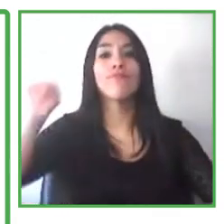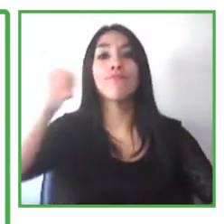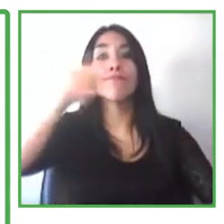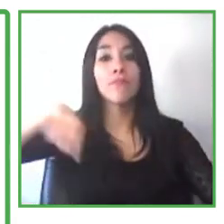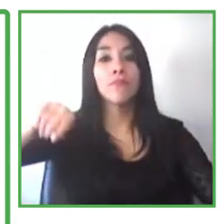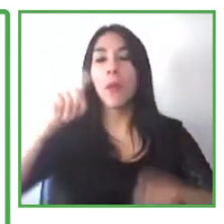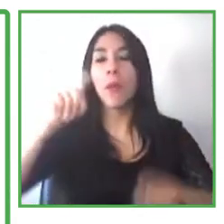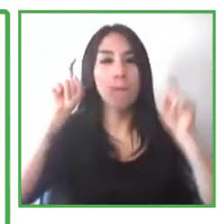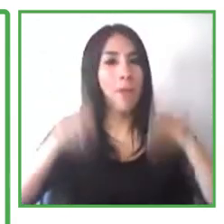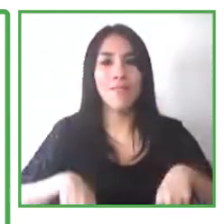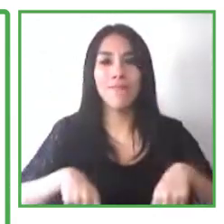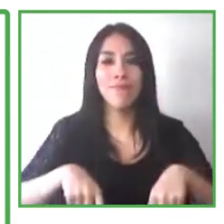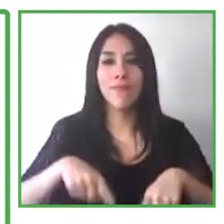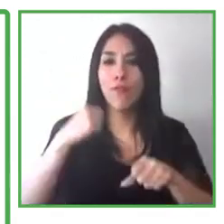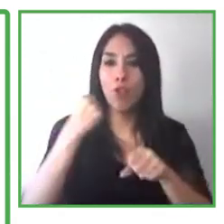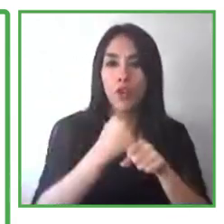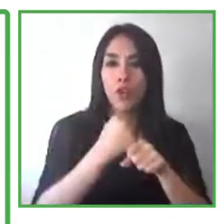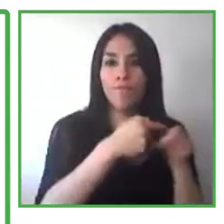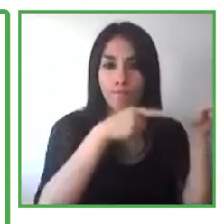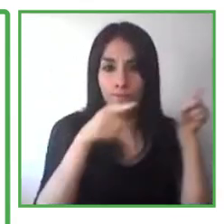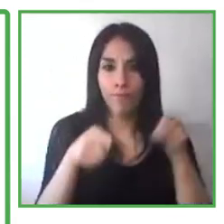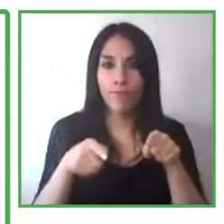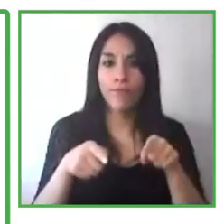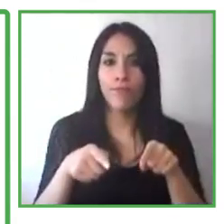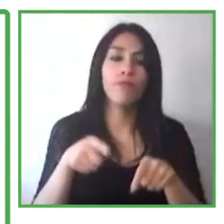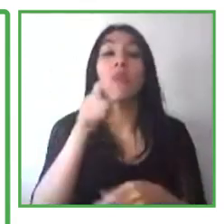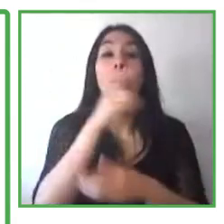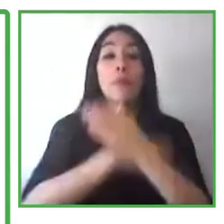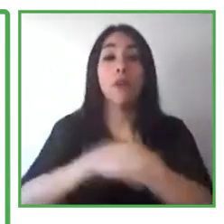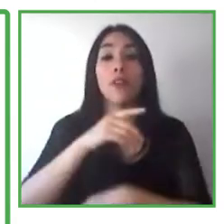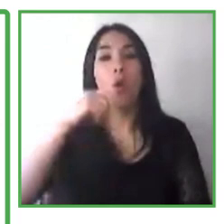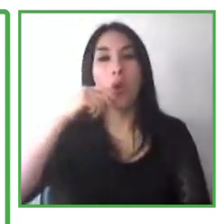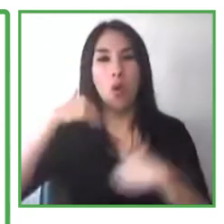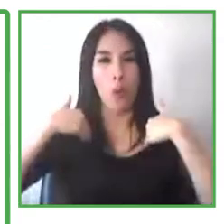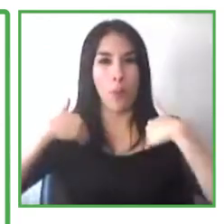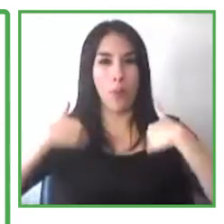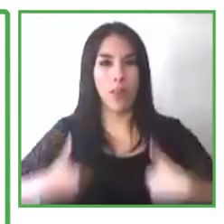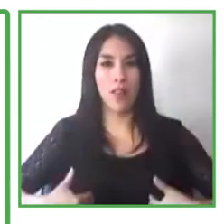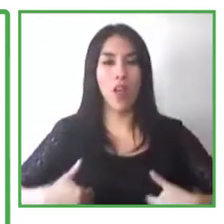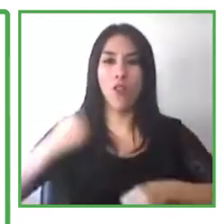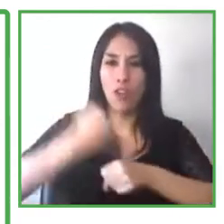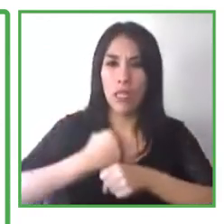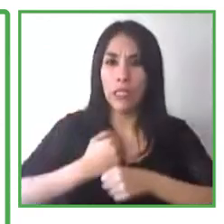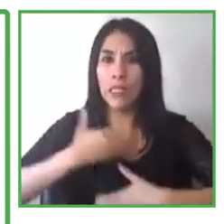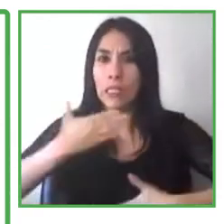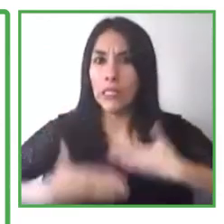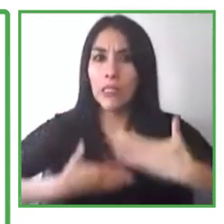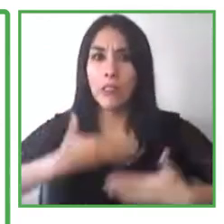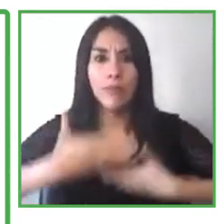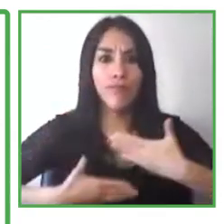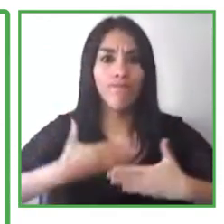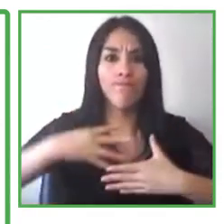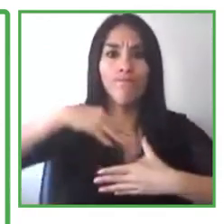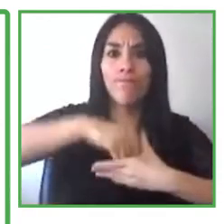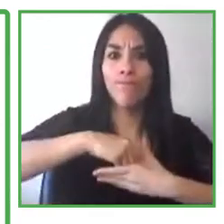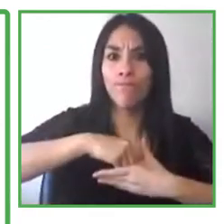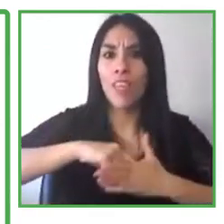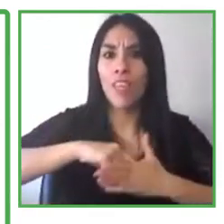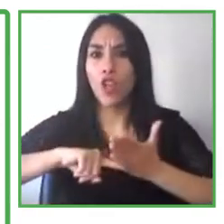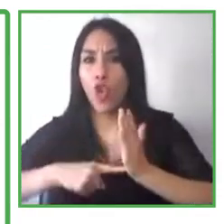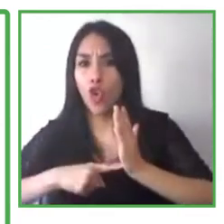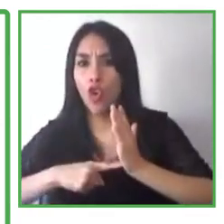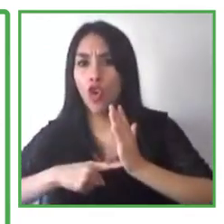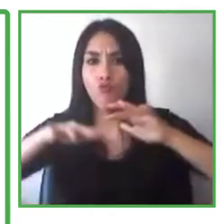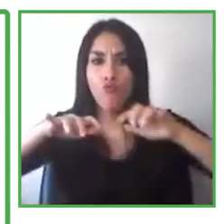technology. It's beneficial to the employer because it improves their workforce and their culture. And it's improved and it's